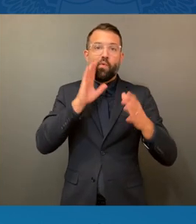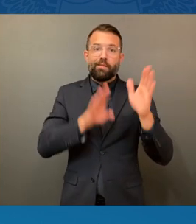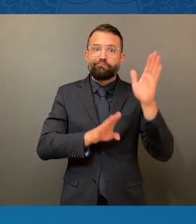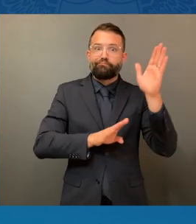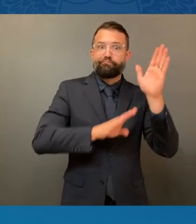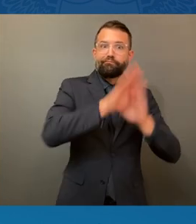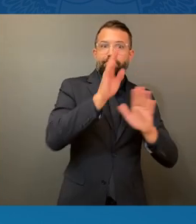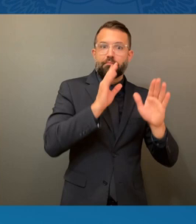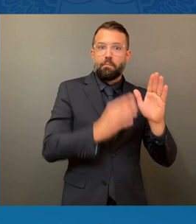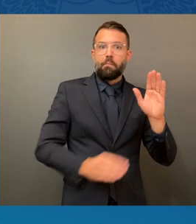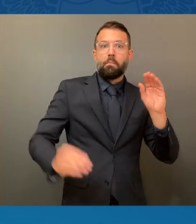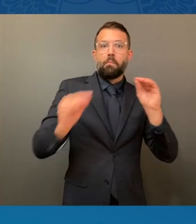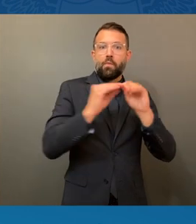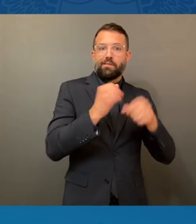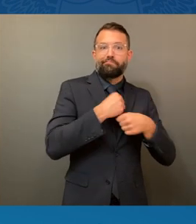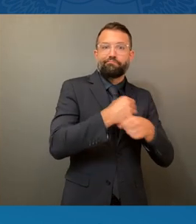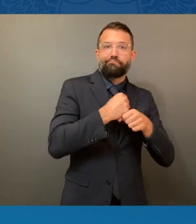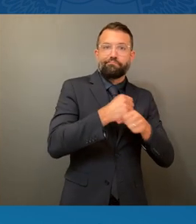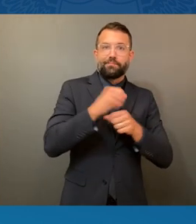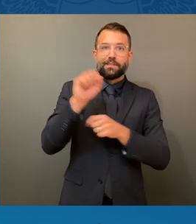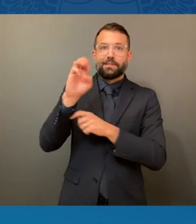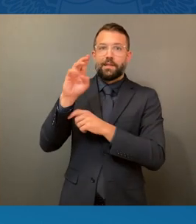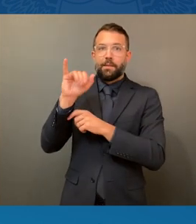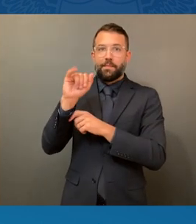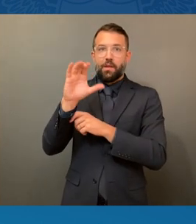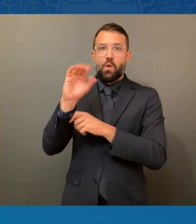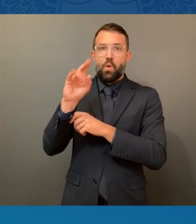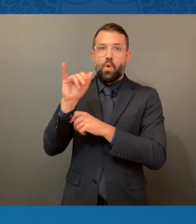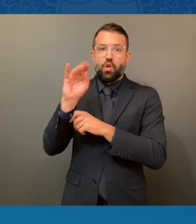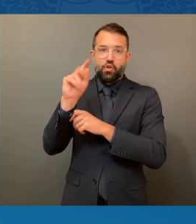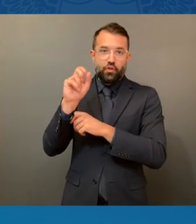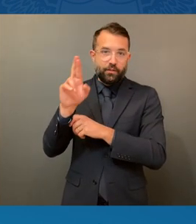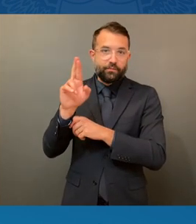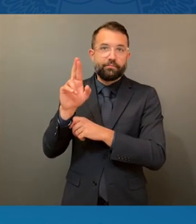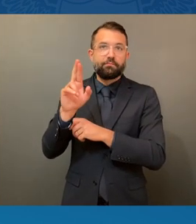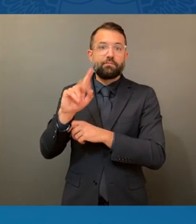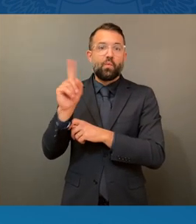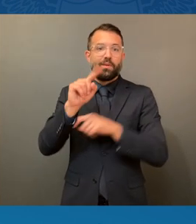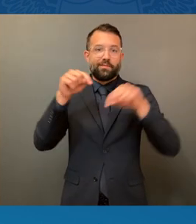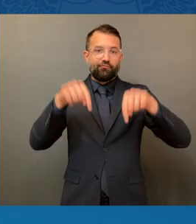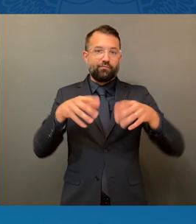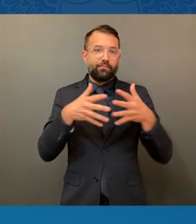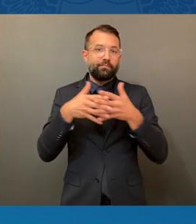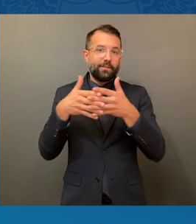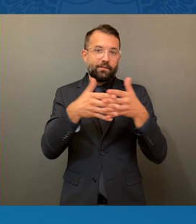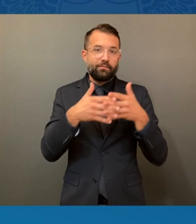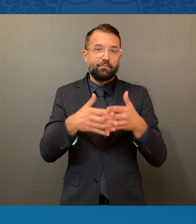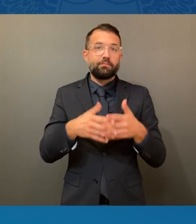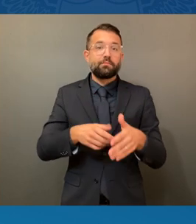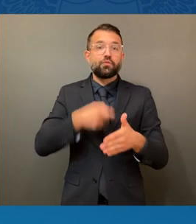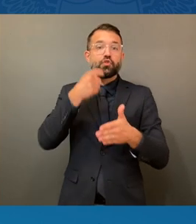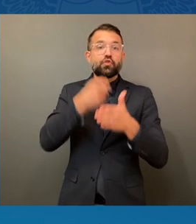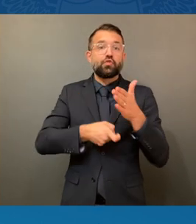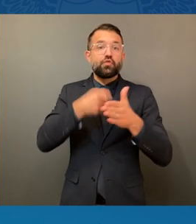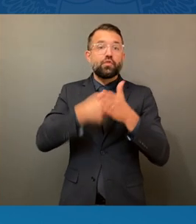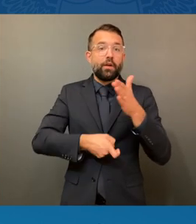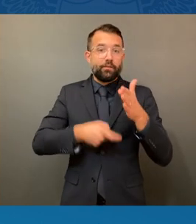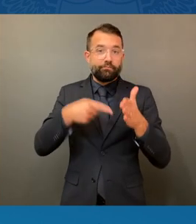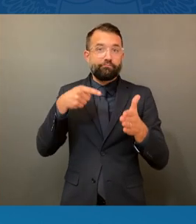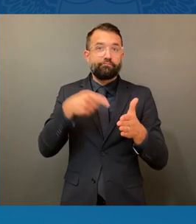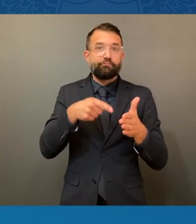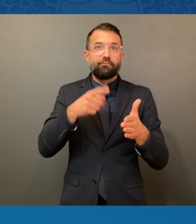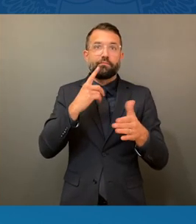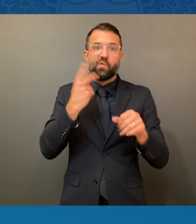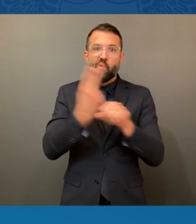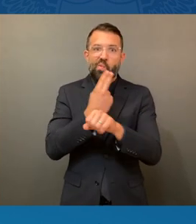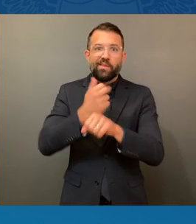It will lower the cost of the products we use every day. I think the citizens and the people of our